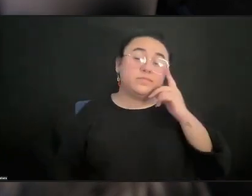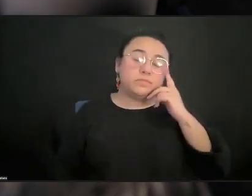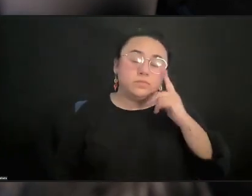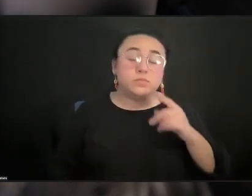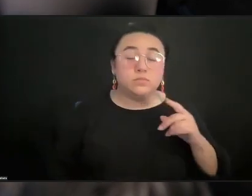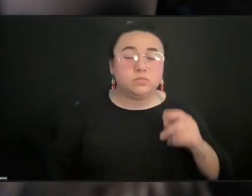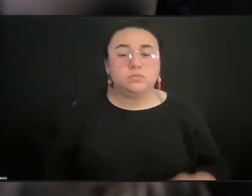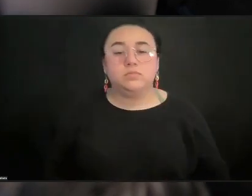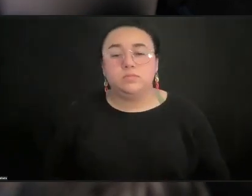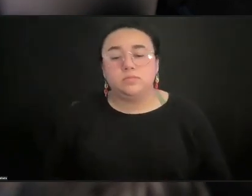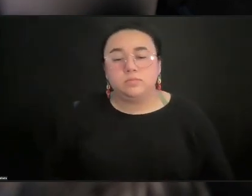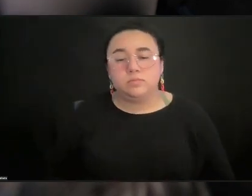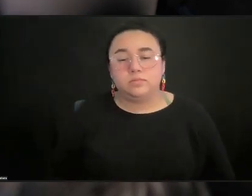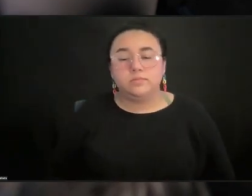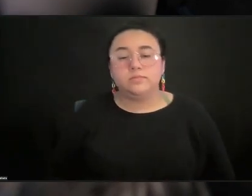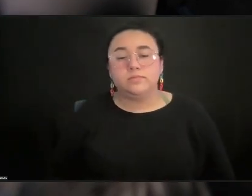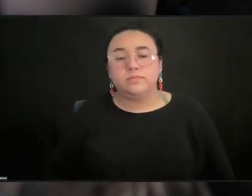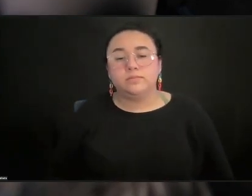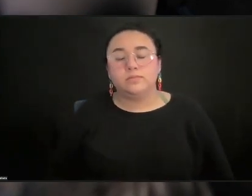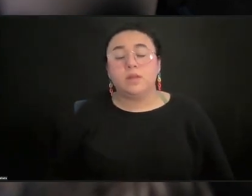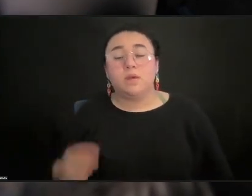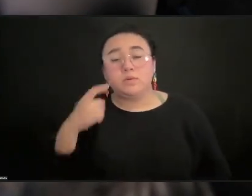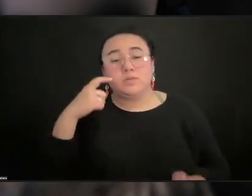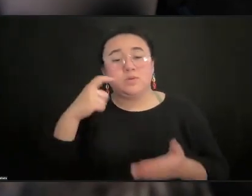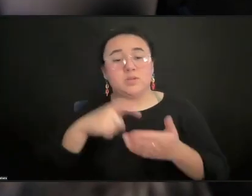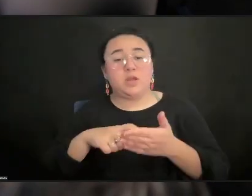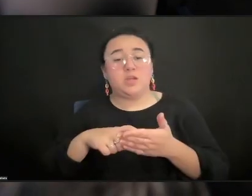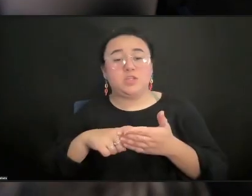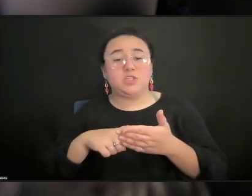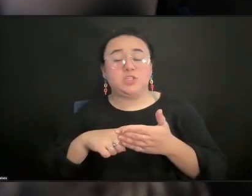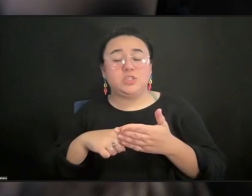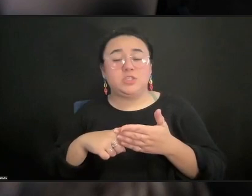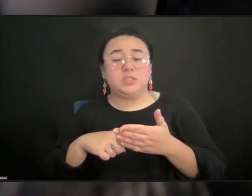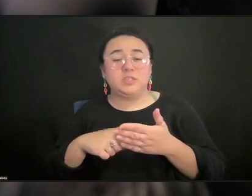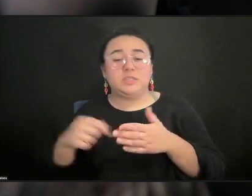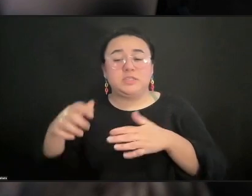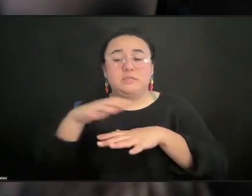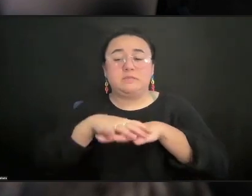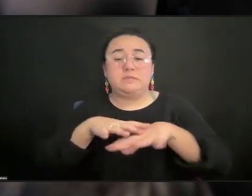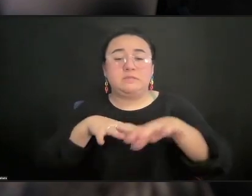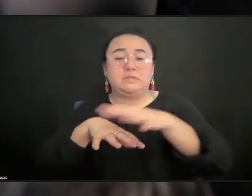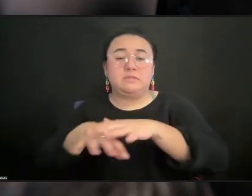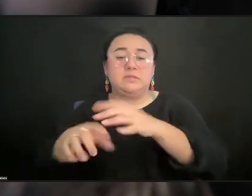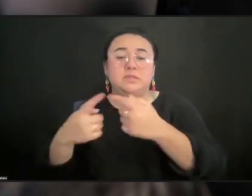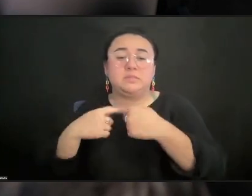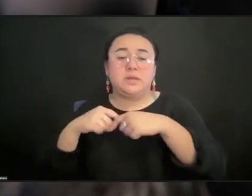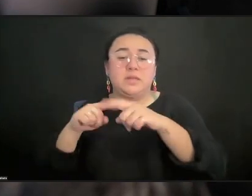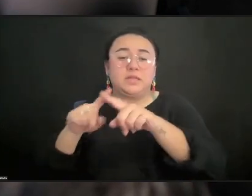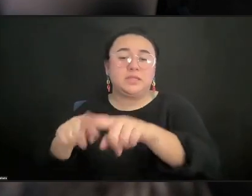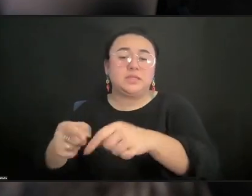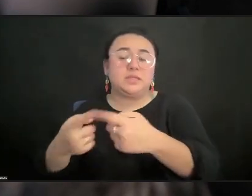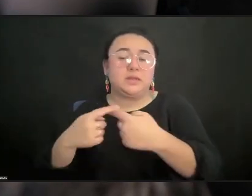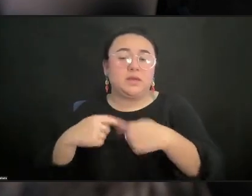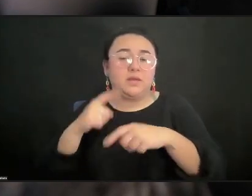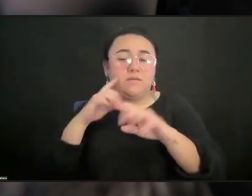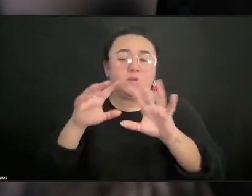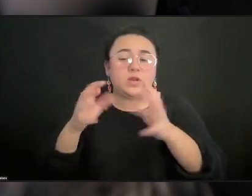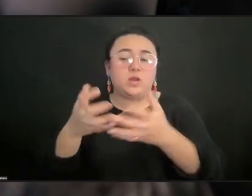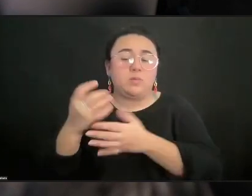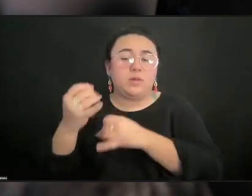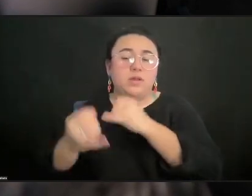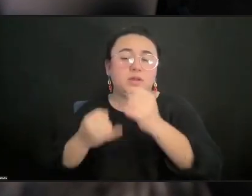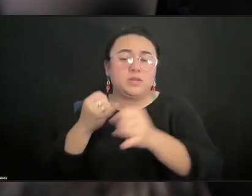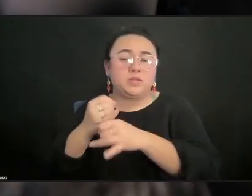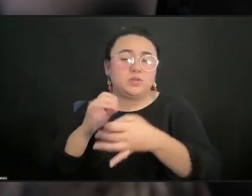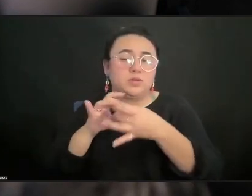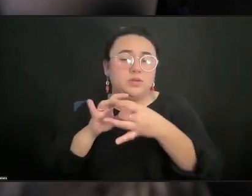interdependence of the global international relationships. So for example, St. Ann's is able